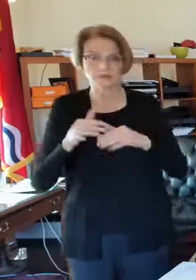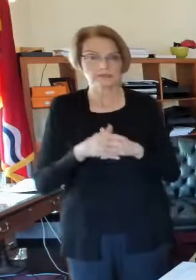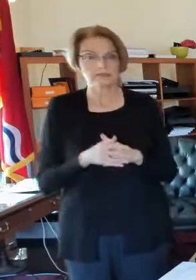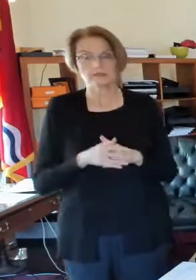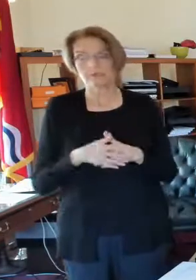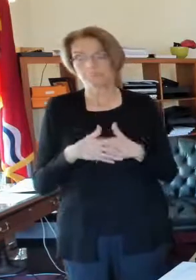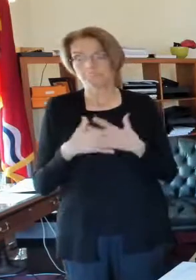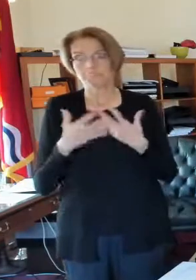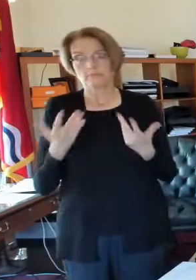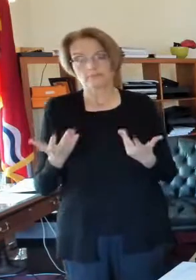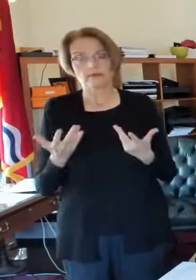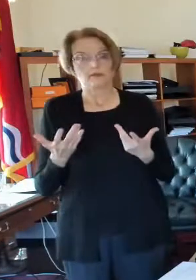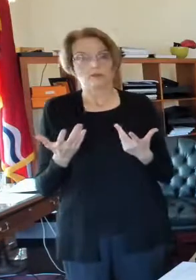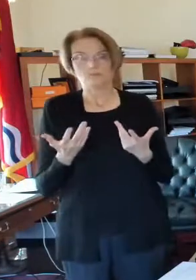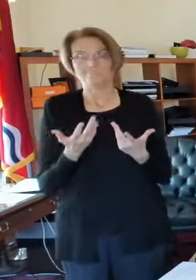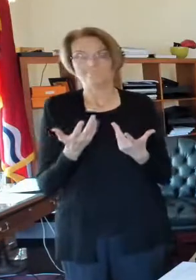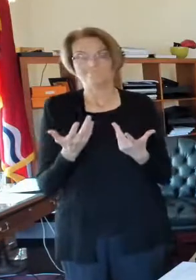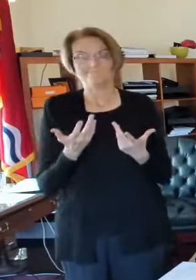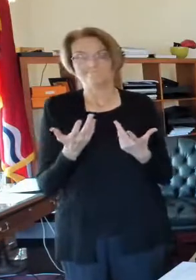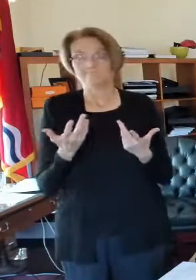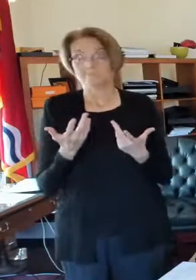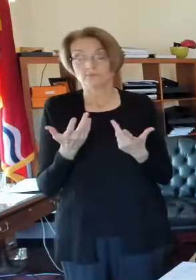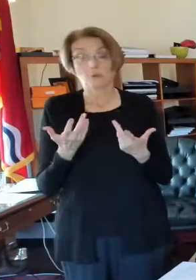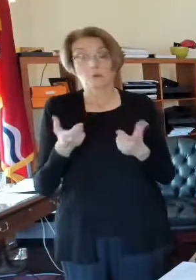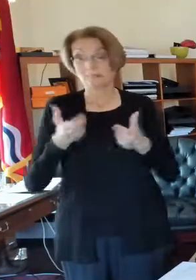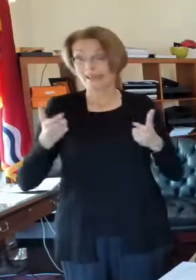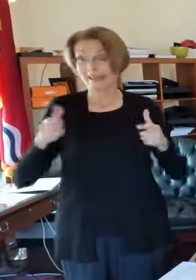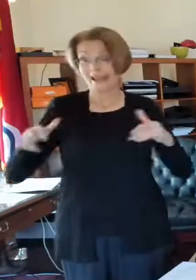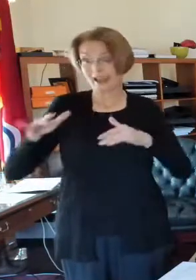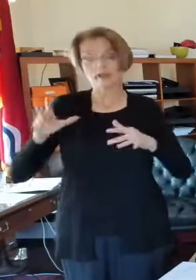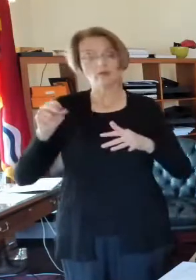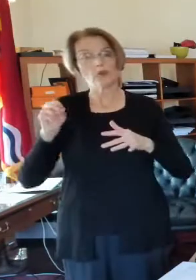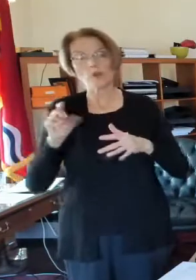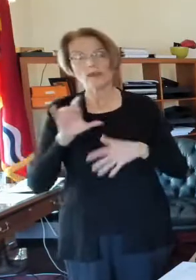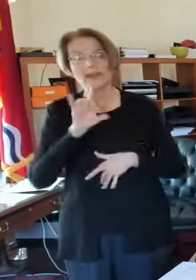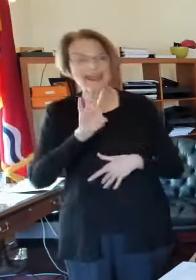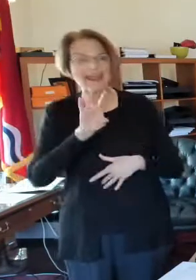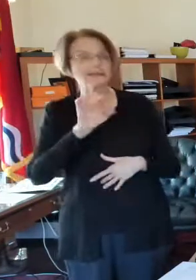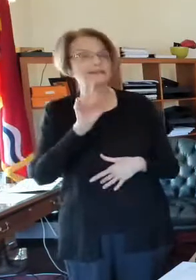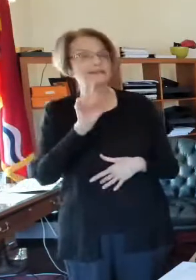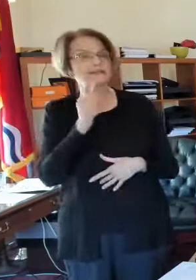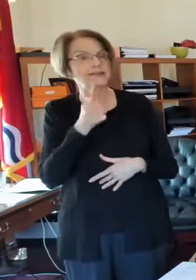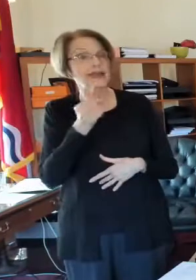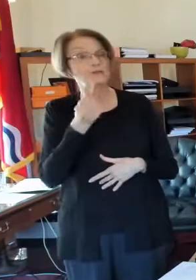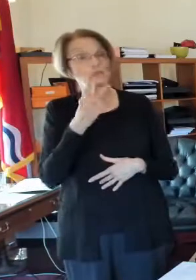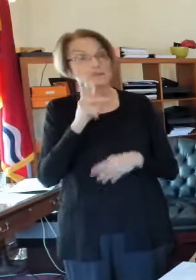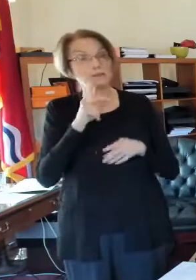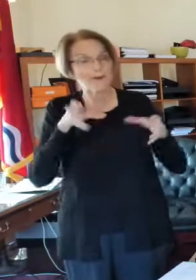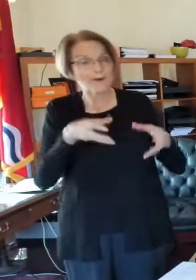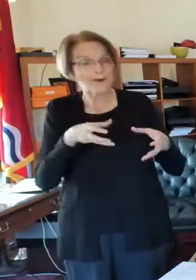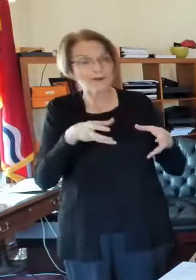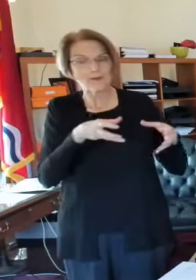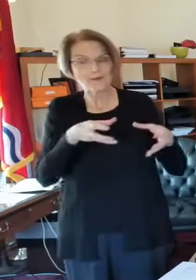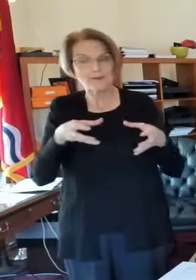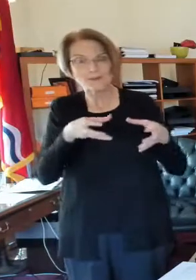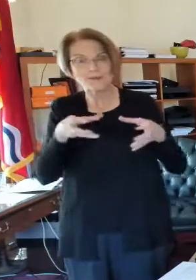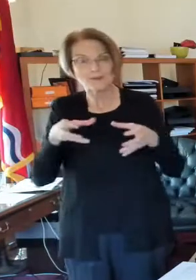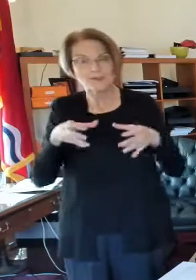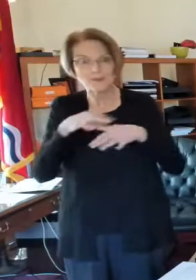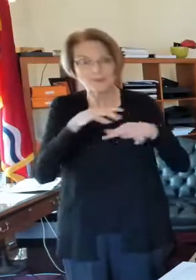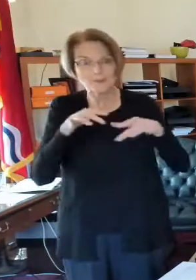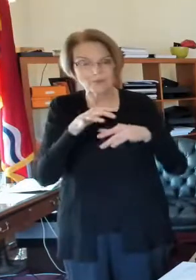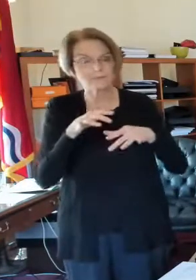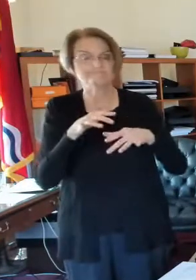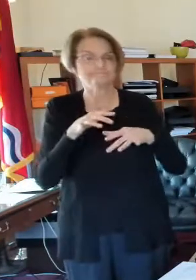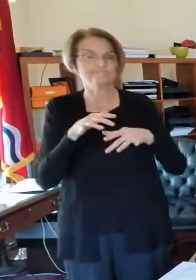events. These were just, you know, 8, 10, 12, 15 people maybe getting together, and here we are